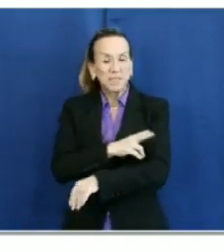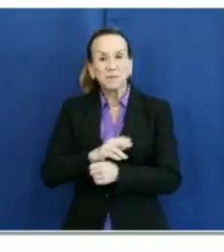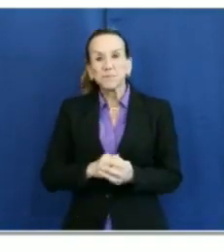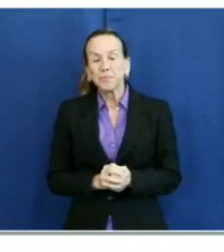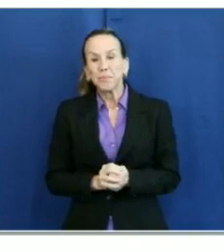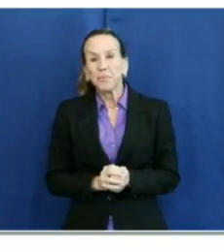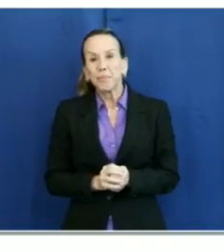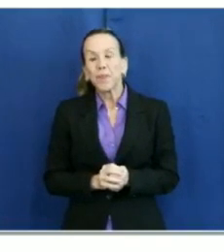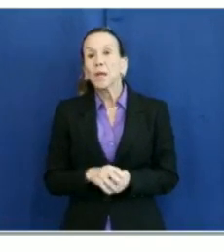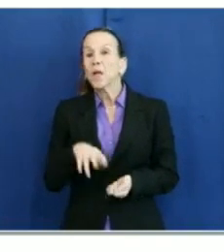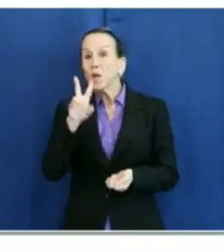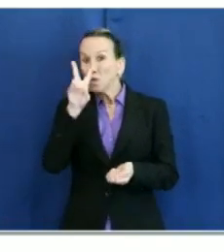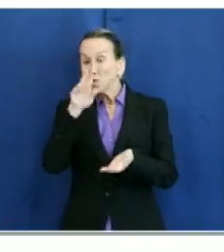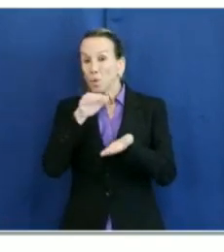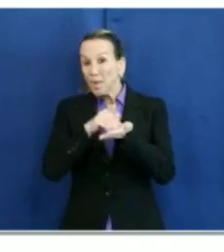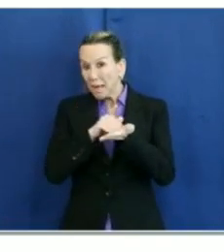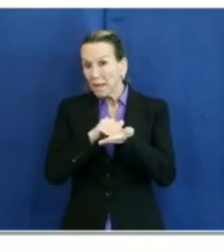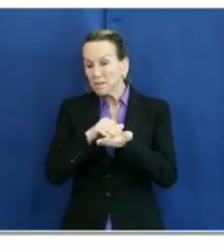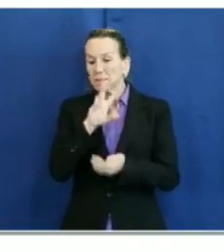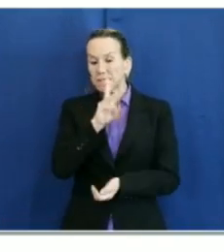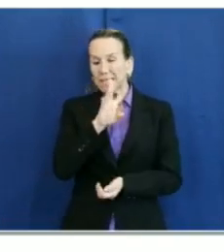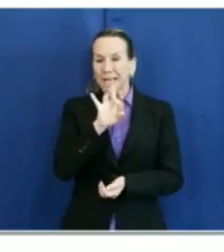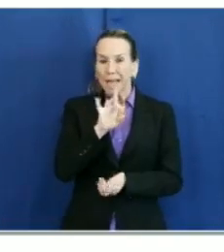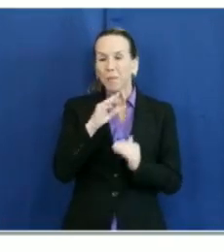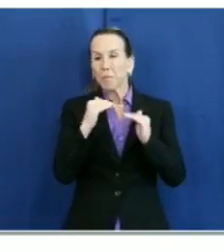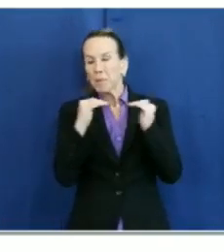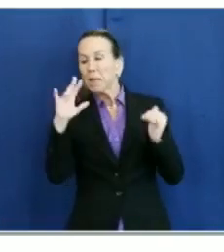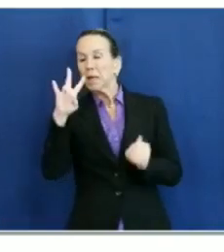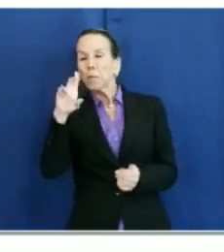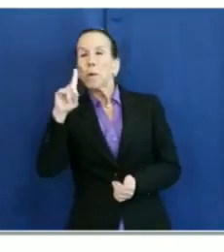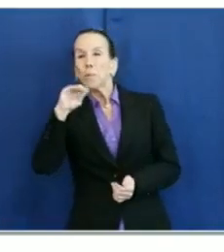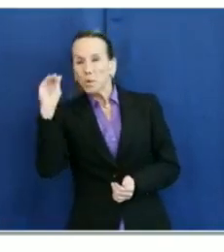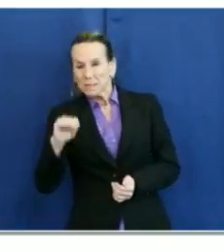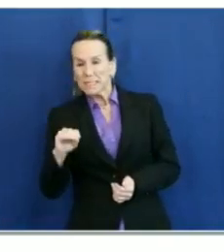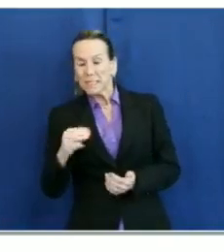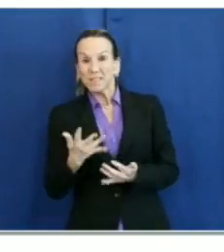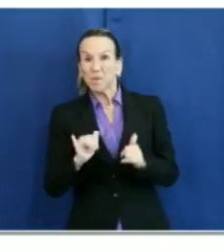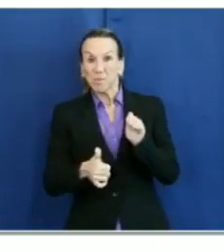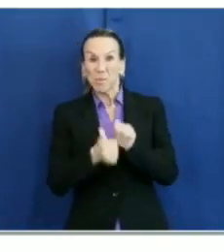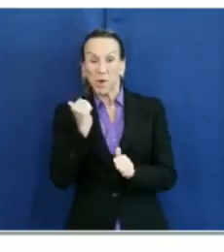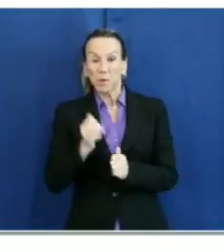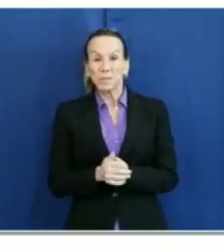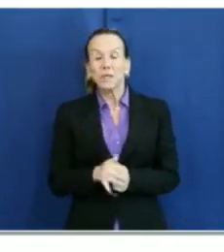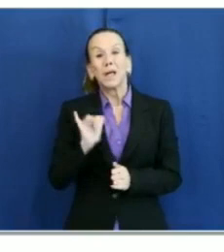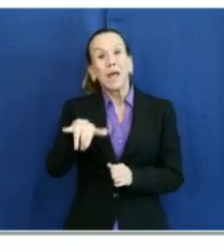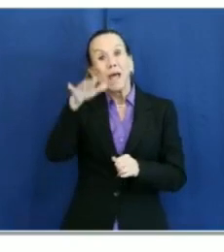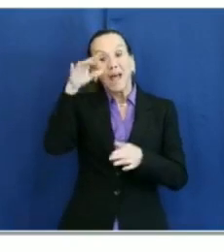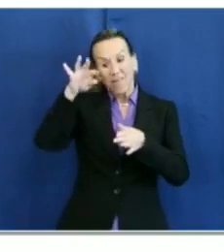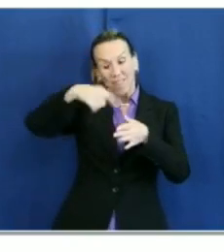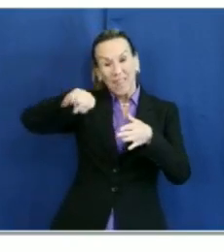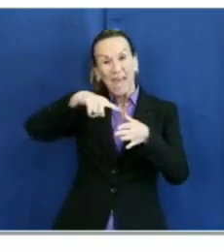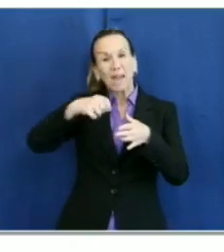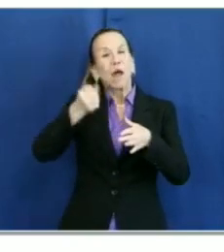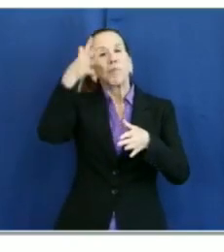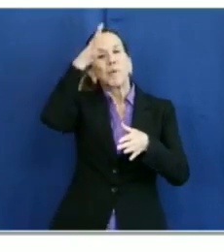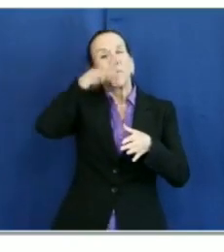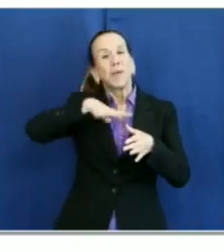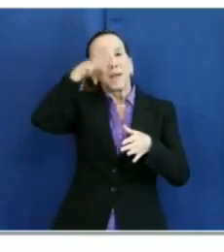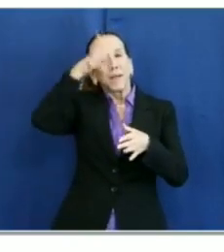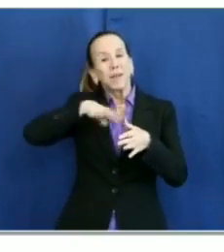2,068 or 71%. And males represent the majority